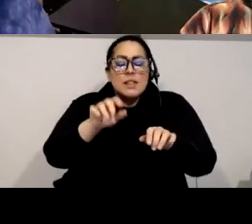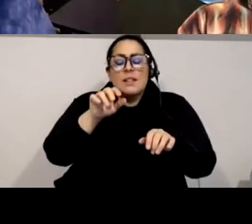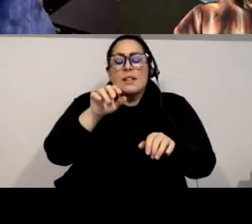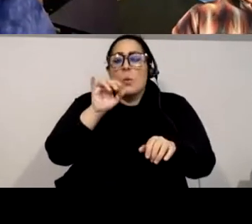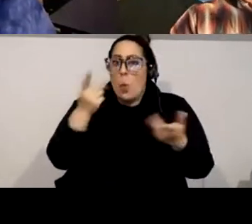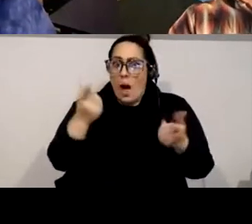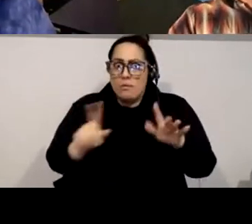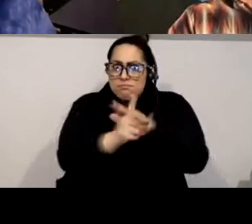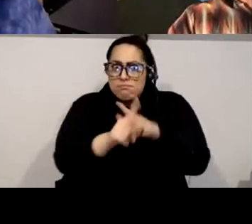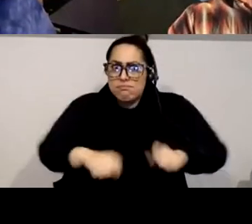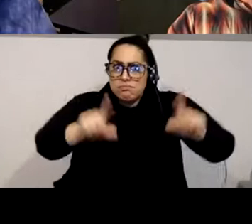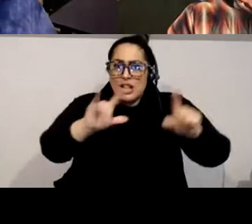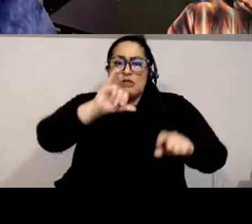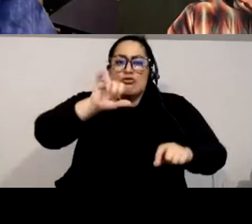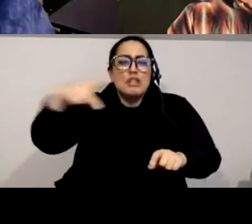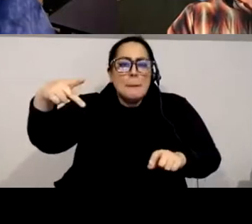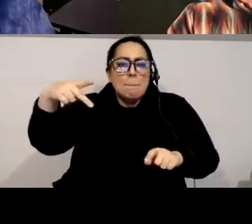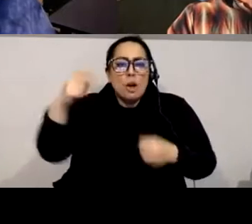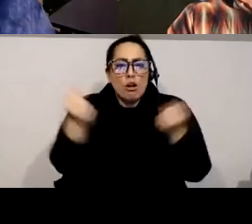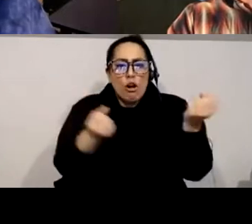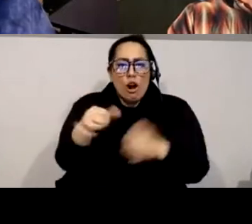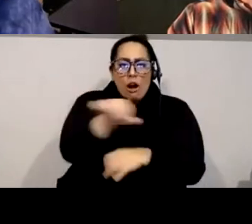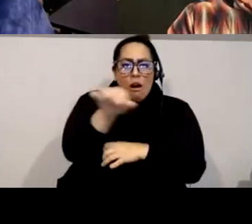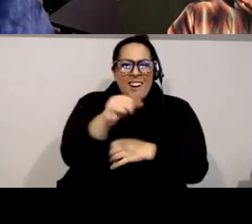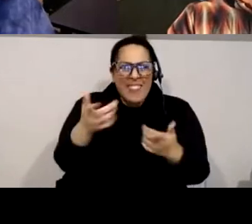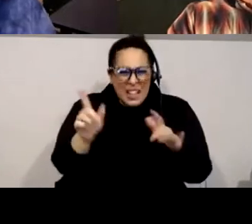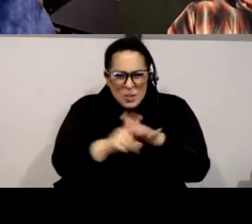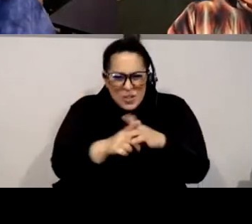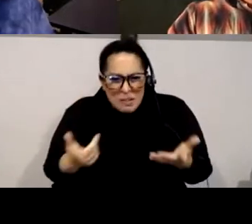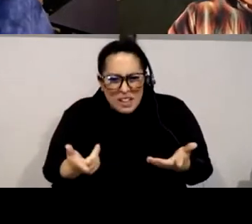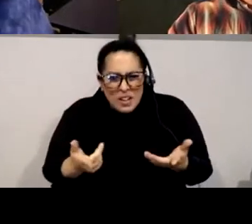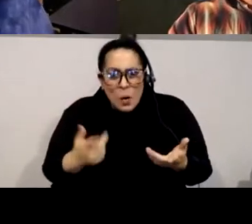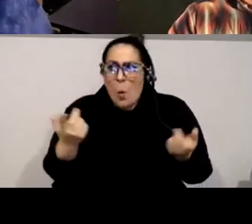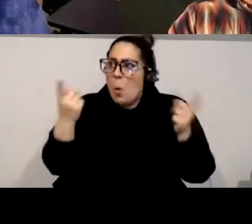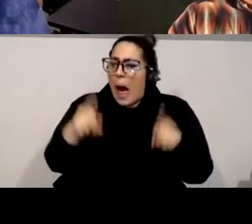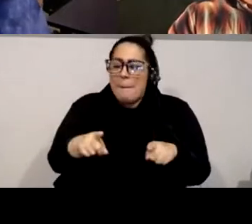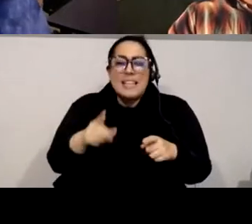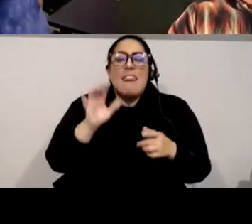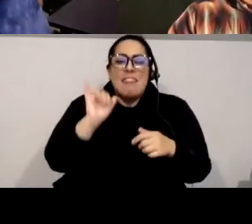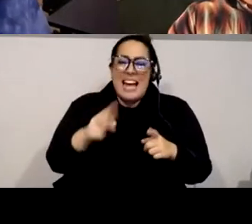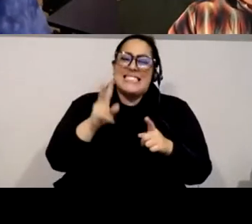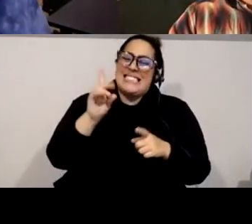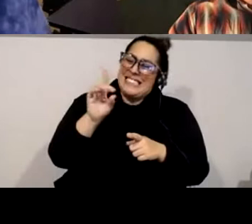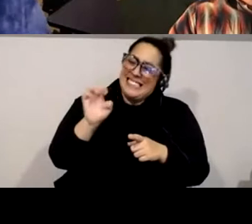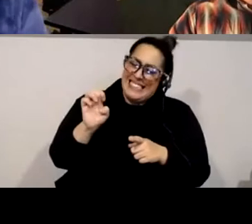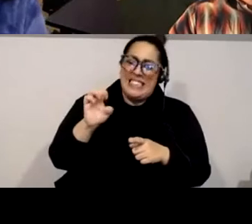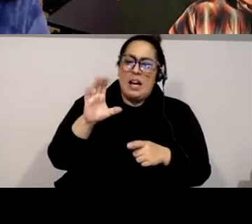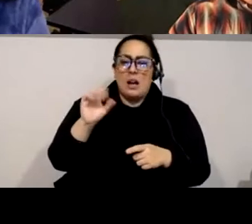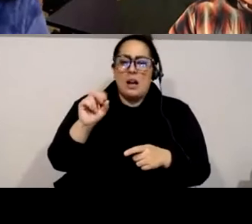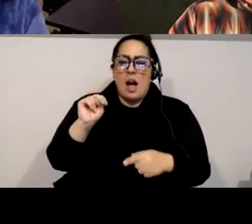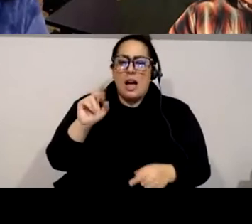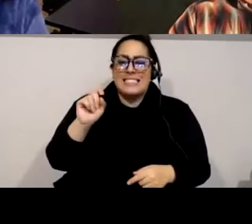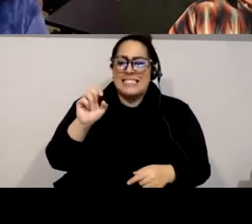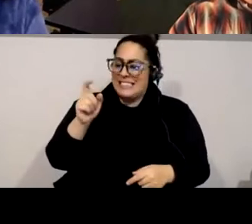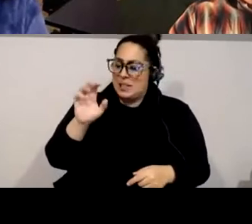for people often talk about where it's sort of like it's it's been so decontextualized where the word doesn't even show up anymore right in its proper